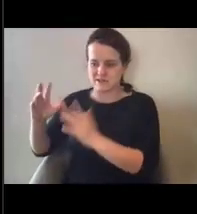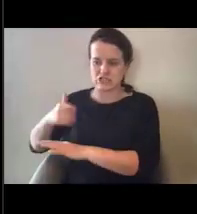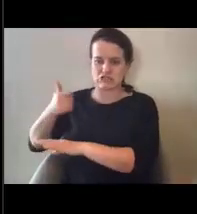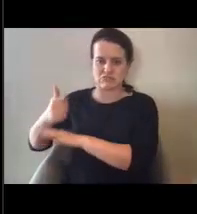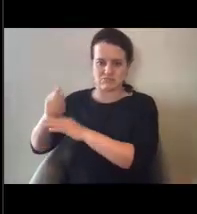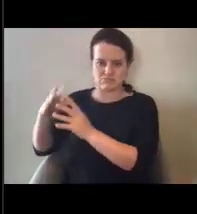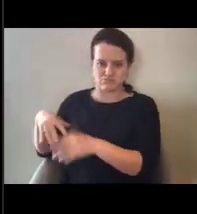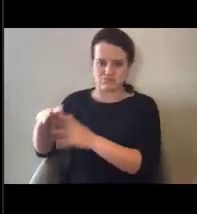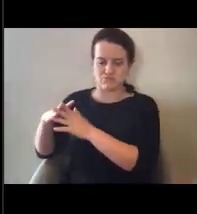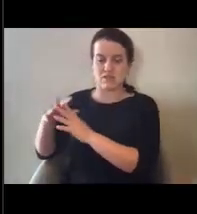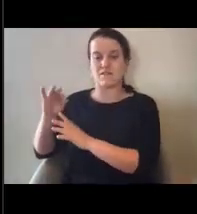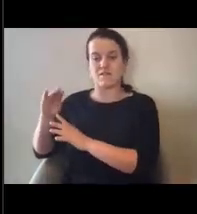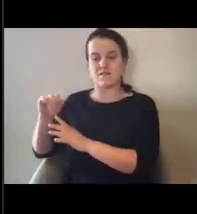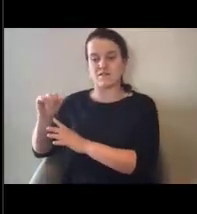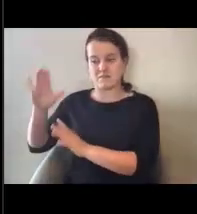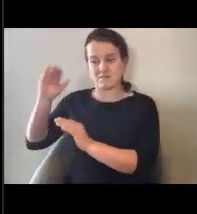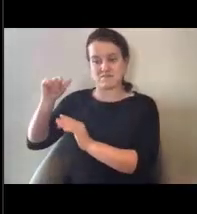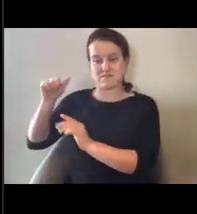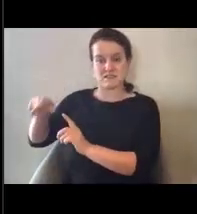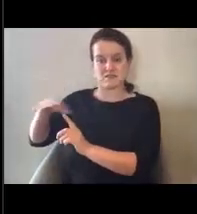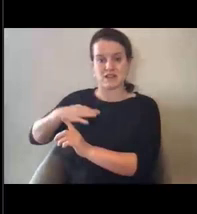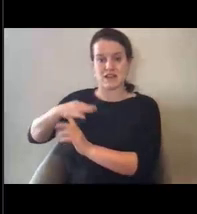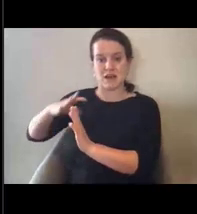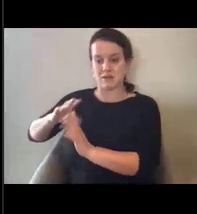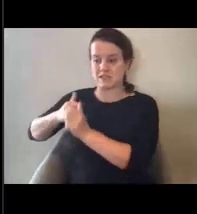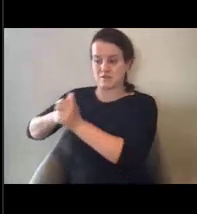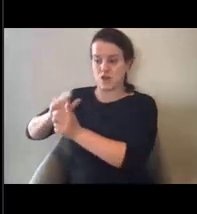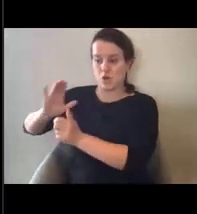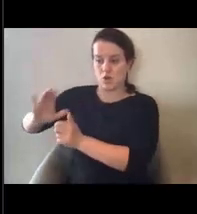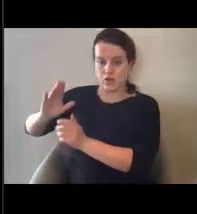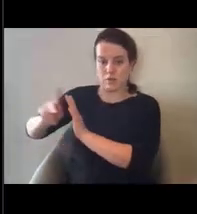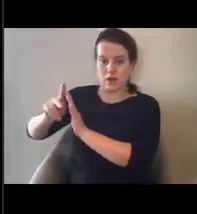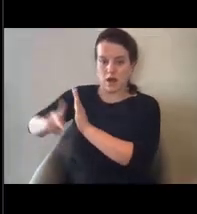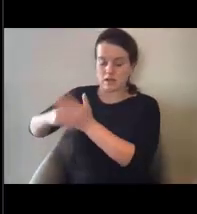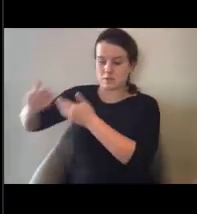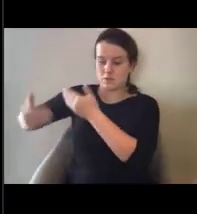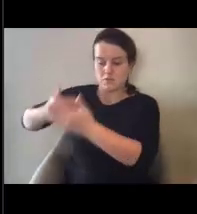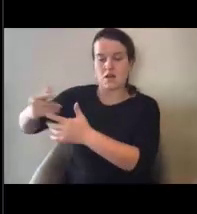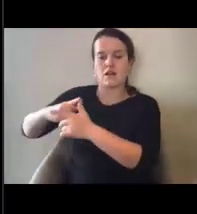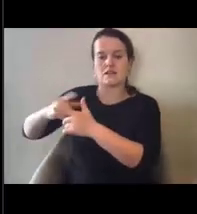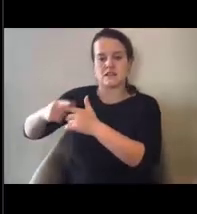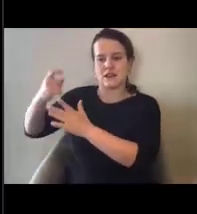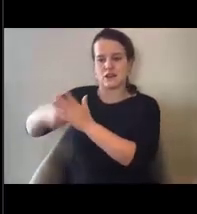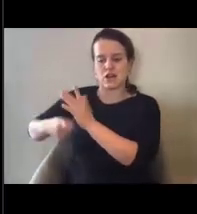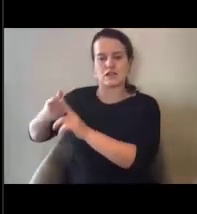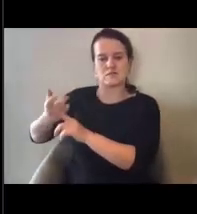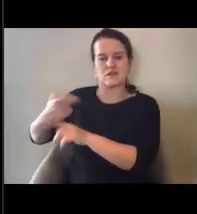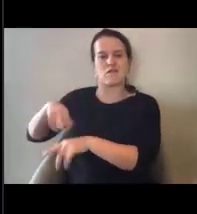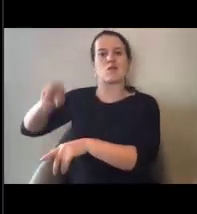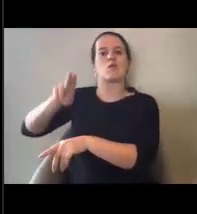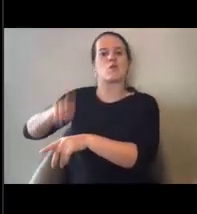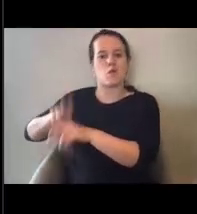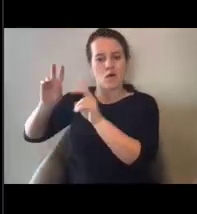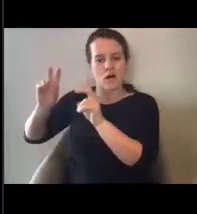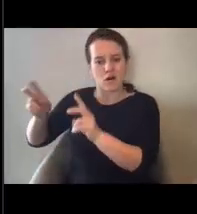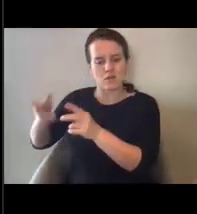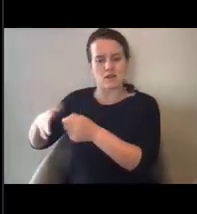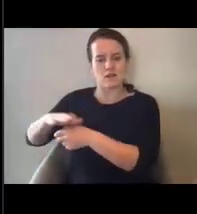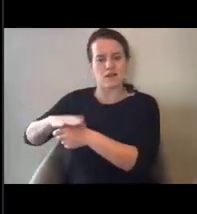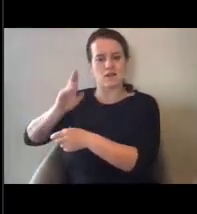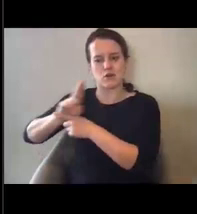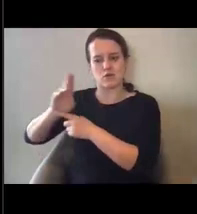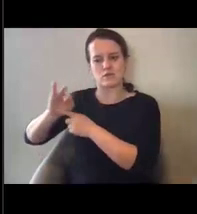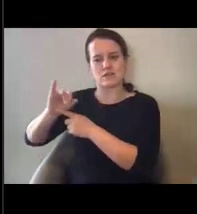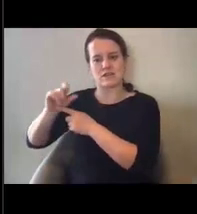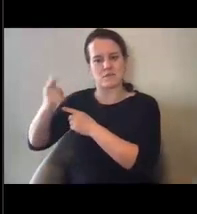place, FEMA expects the applicant to follow those billing processes and those costs, uh, that would normally be covered under those billing processes would